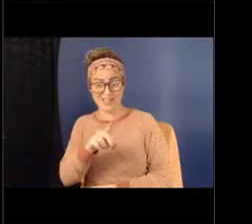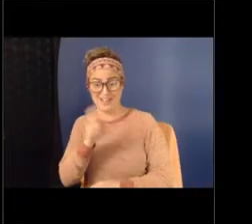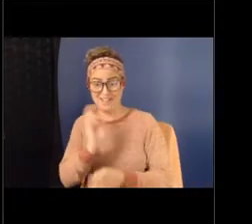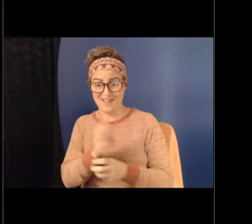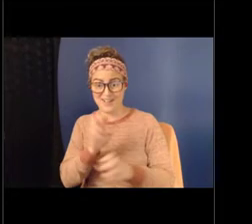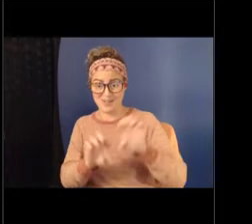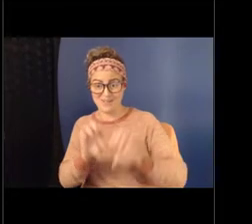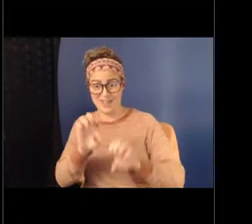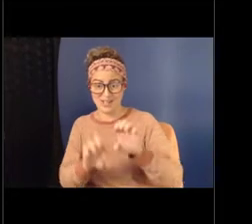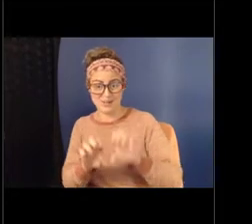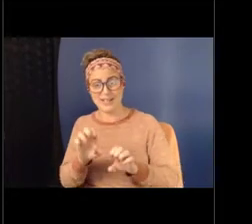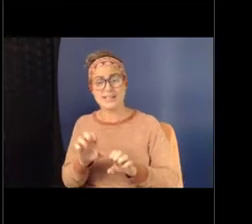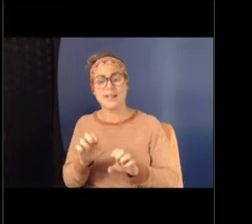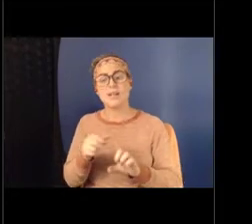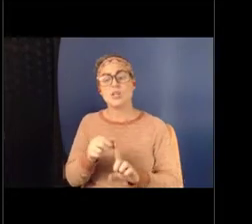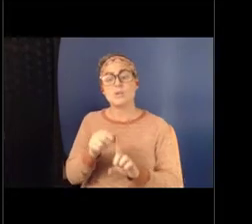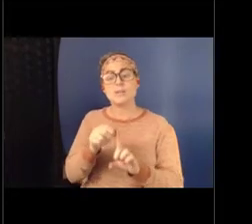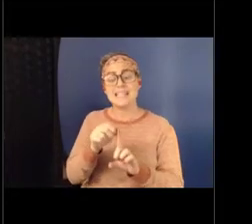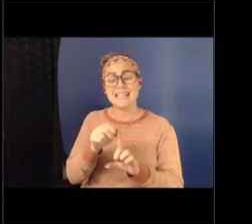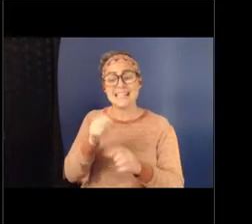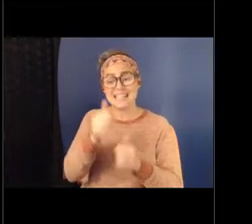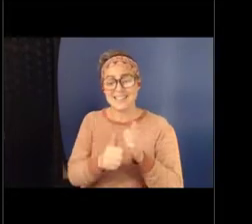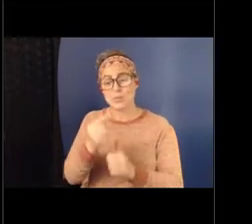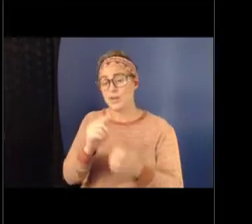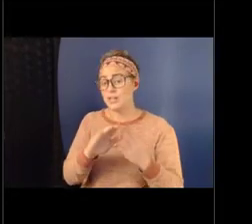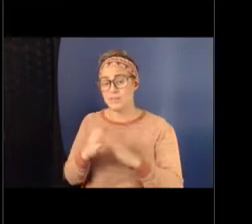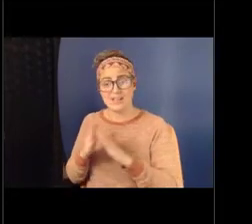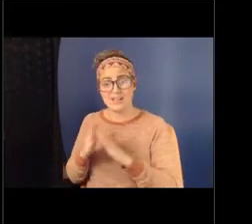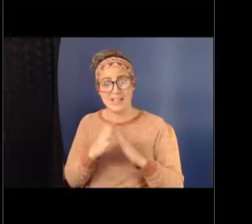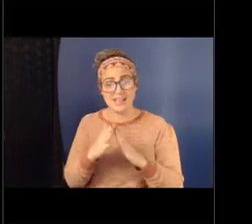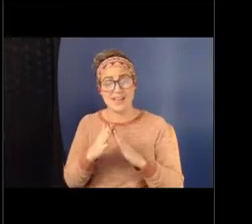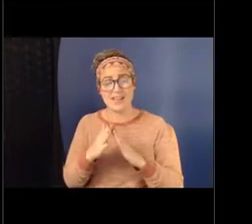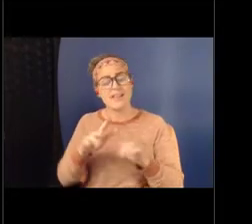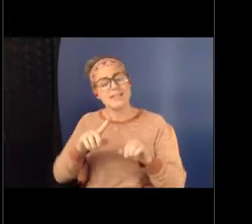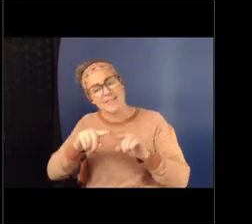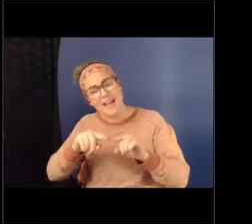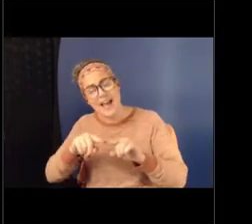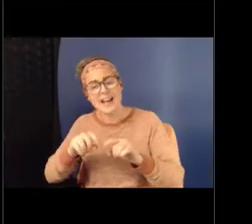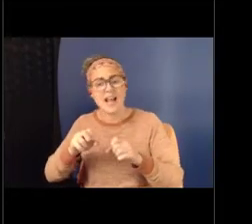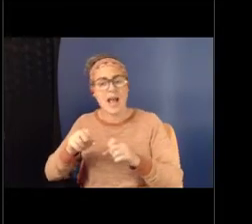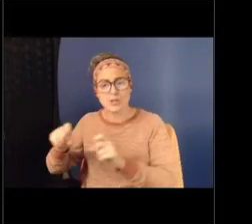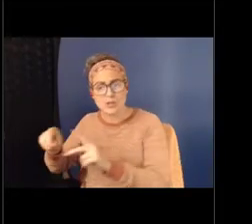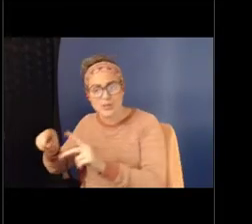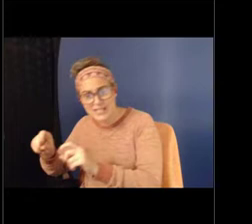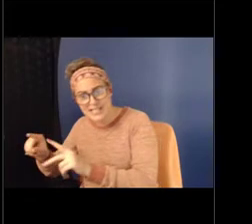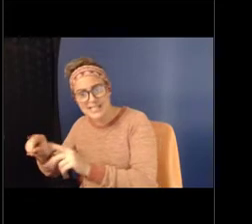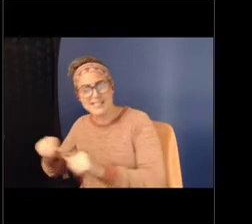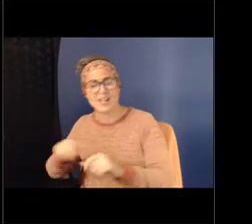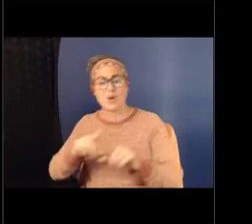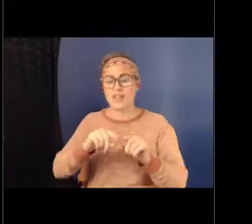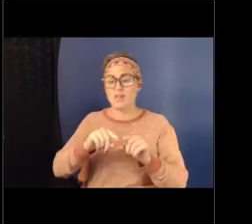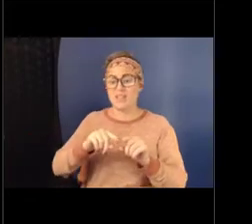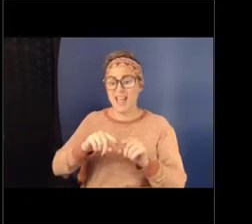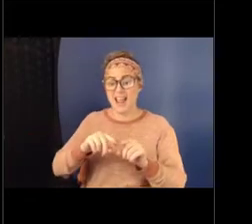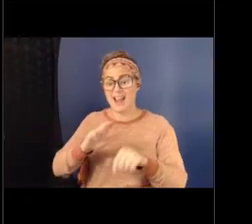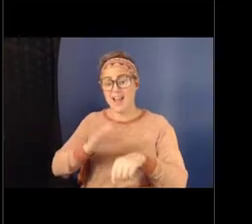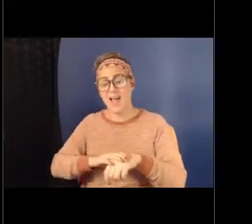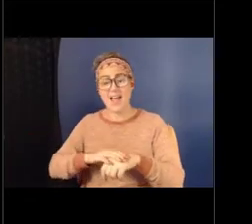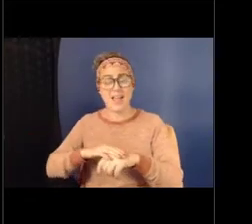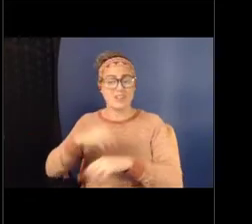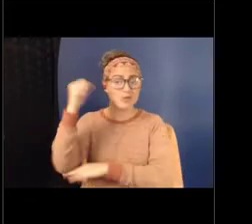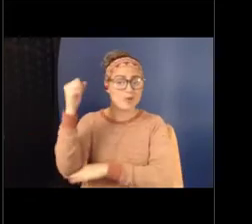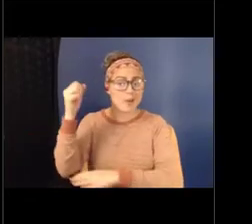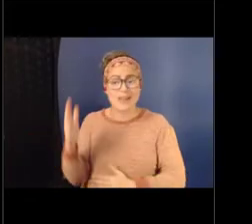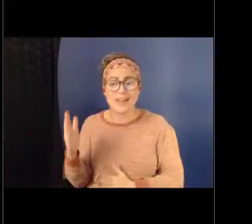They rely on opportunities that happen locally. They rely on local champions. They ebb and flow.